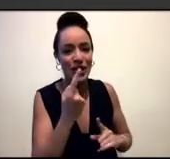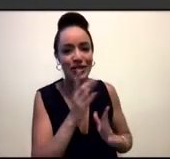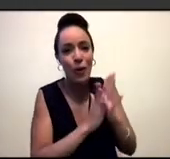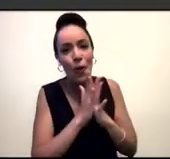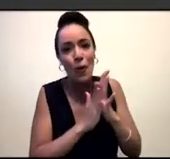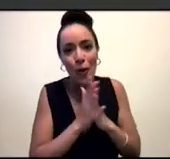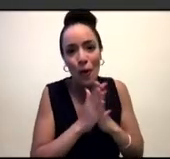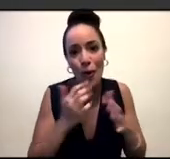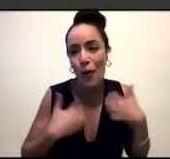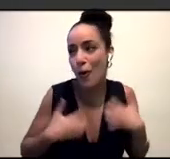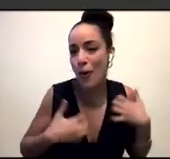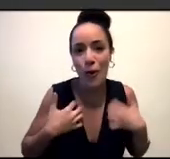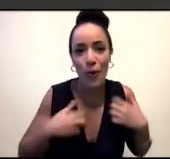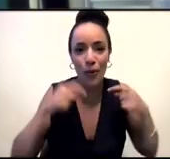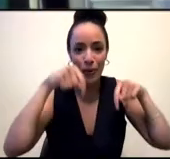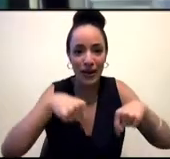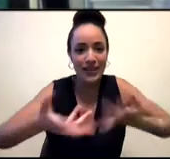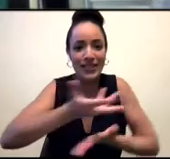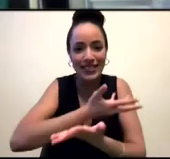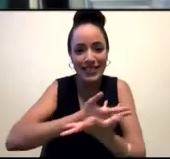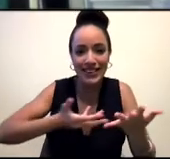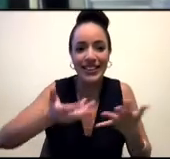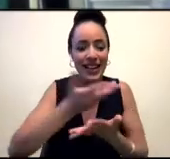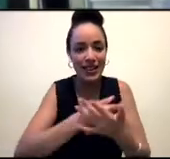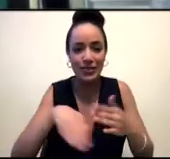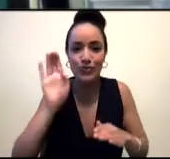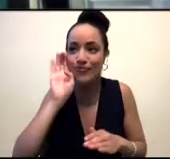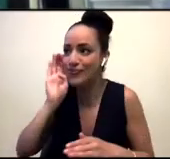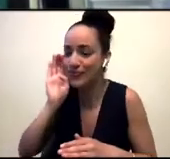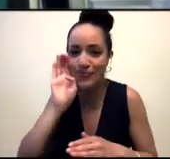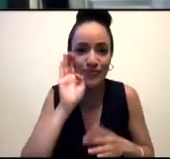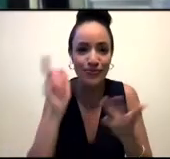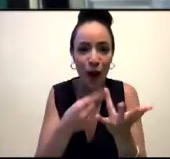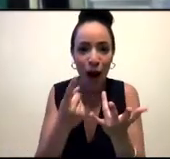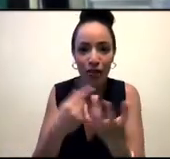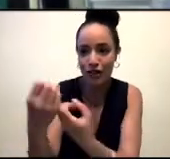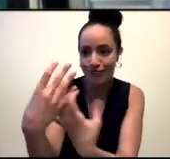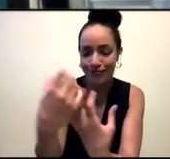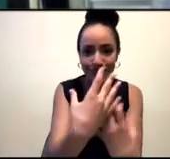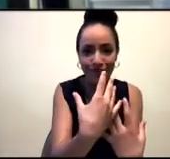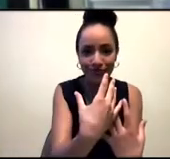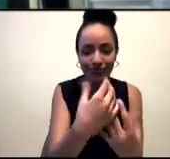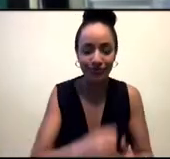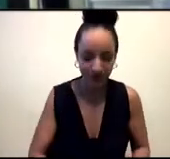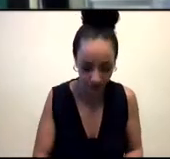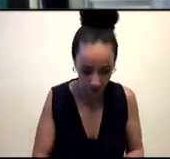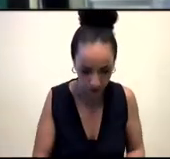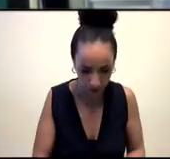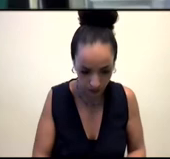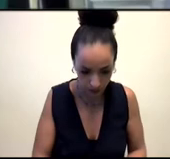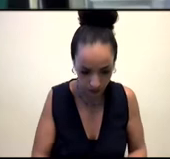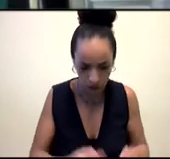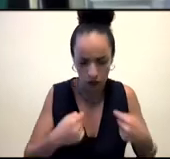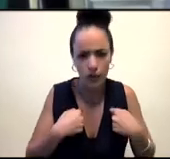having me. I'm so excited to be on this panel to hear from everyone. But to me, I think that it's so